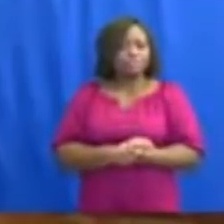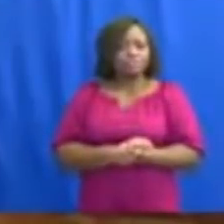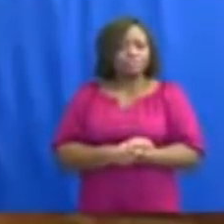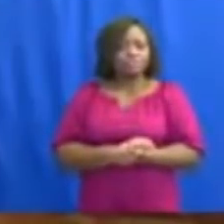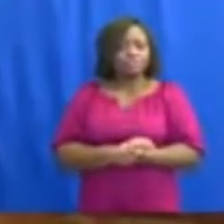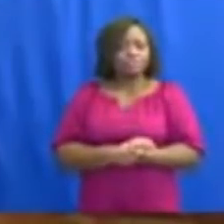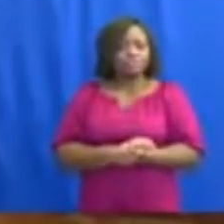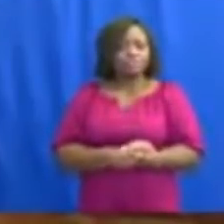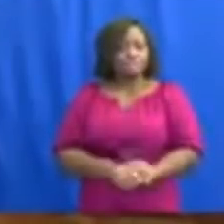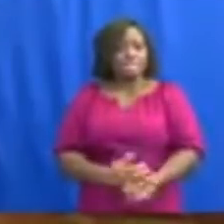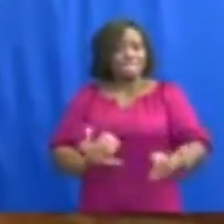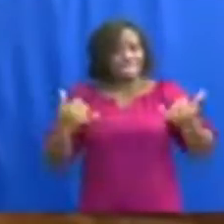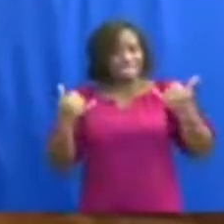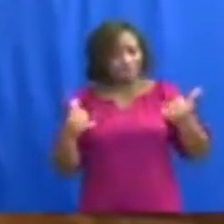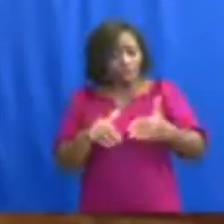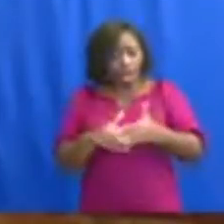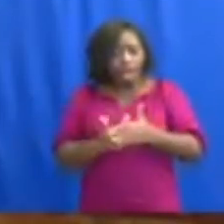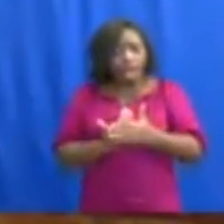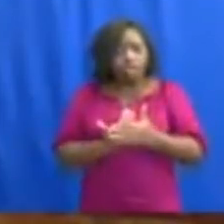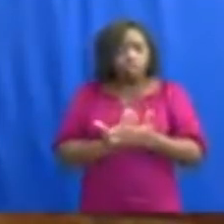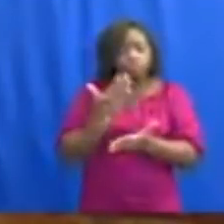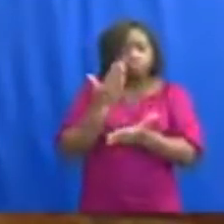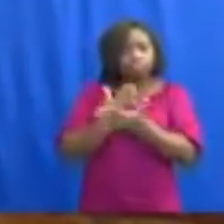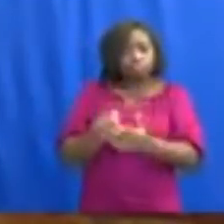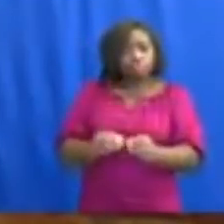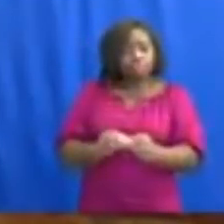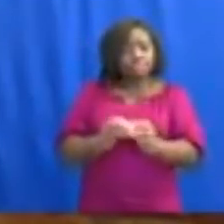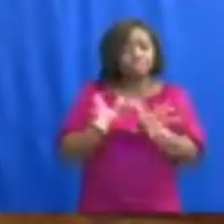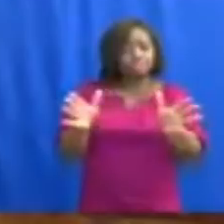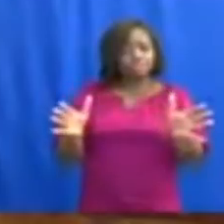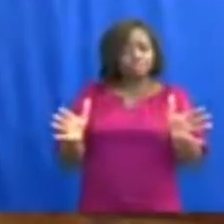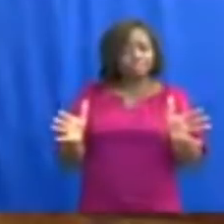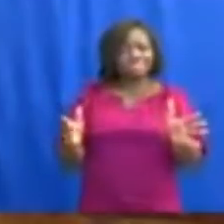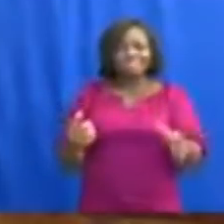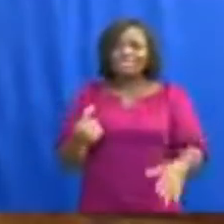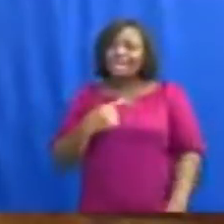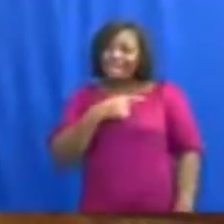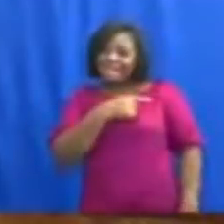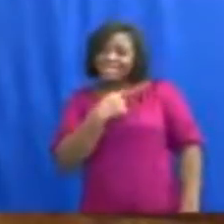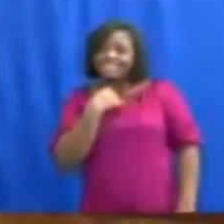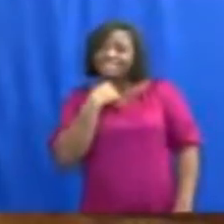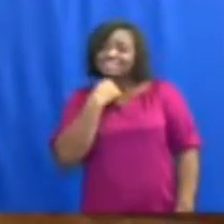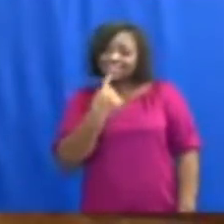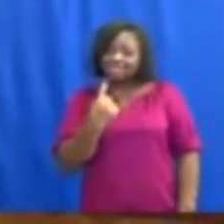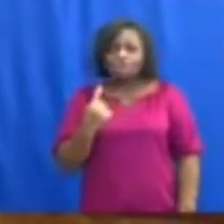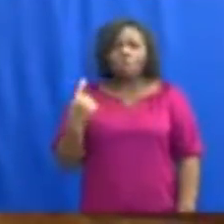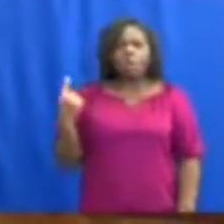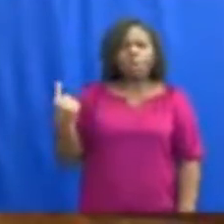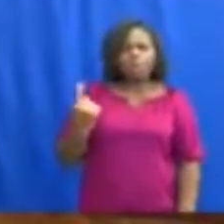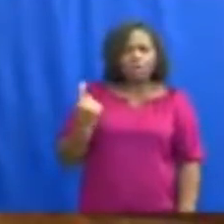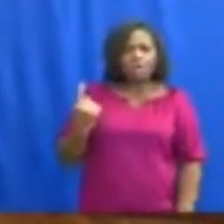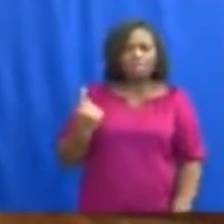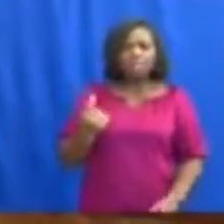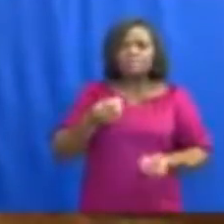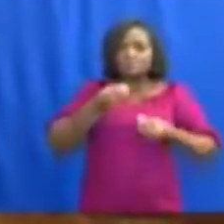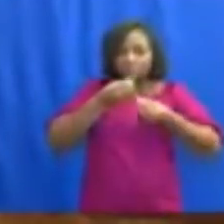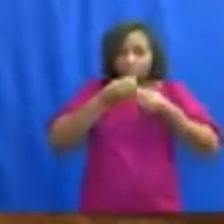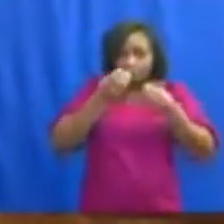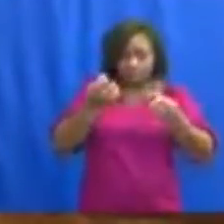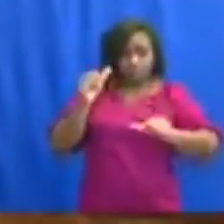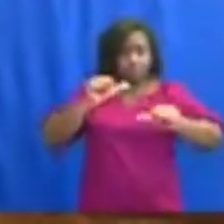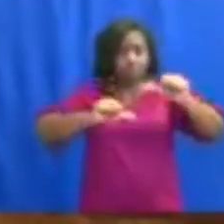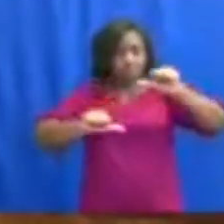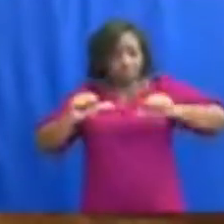Our approach to dealing with the virus, as I have always said, will be informed by the evolving science